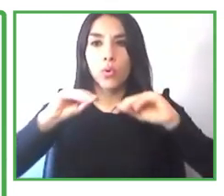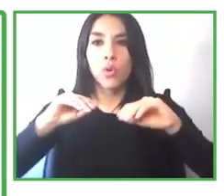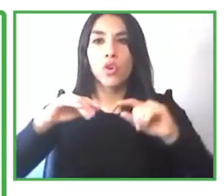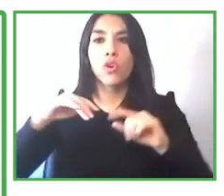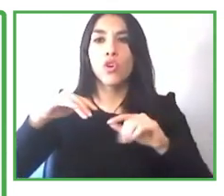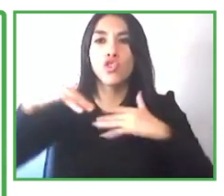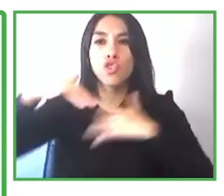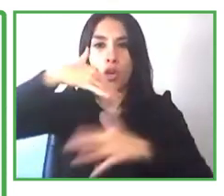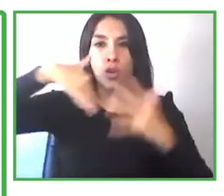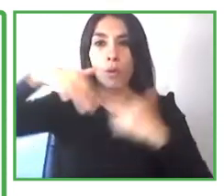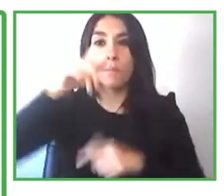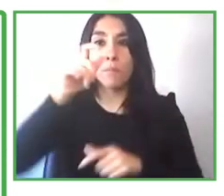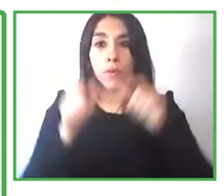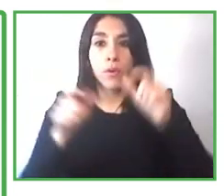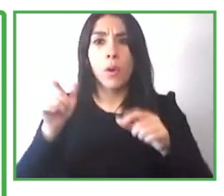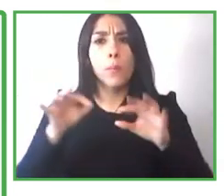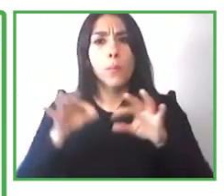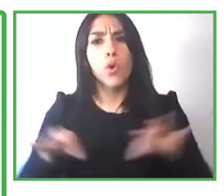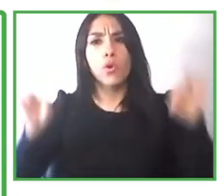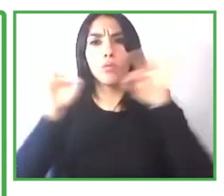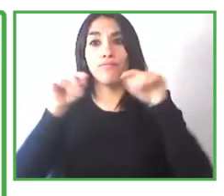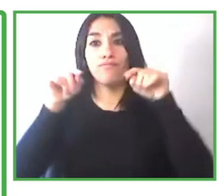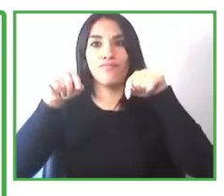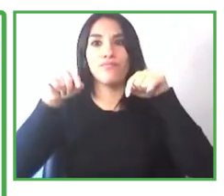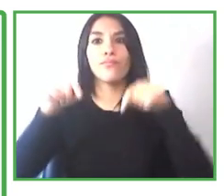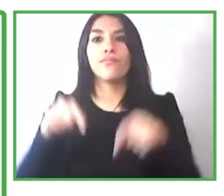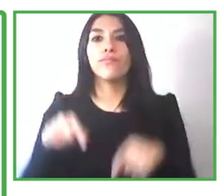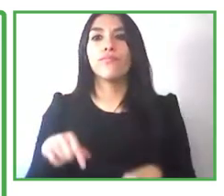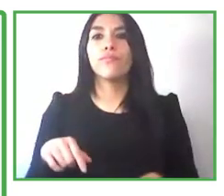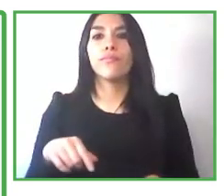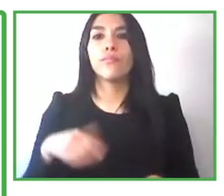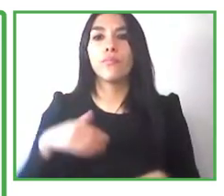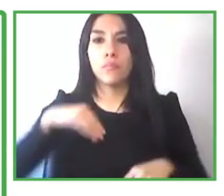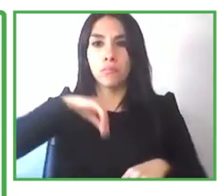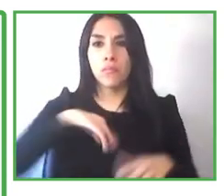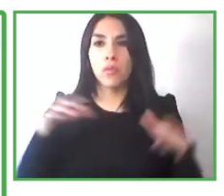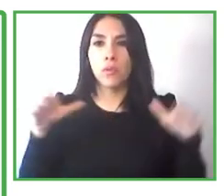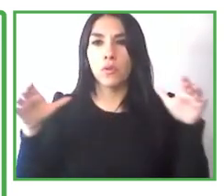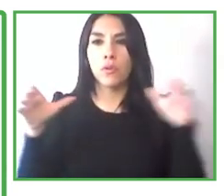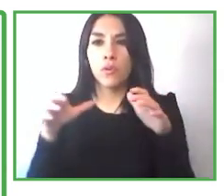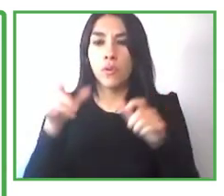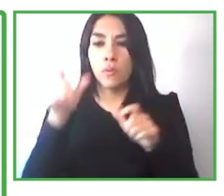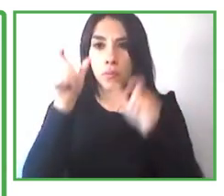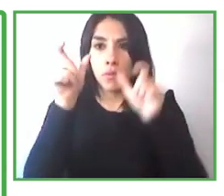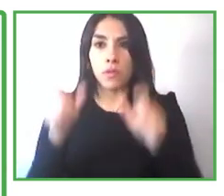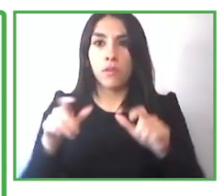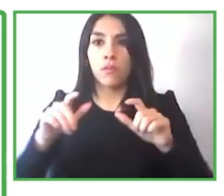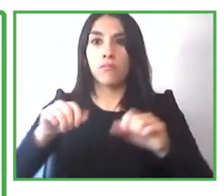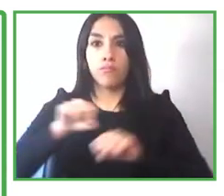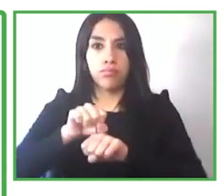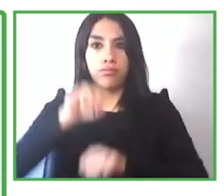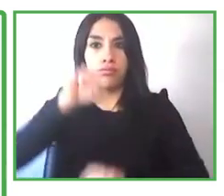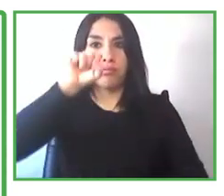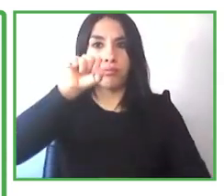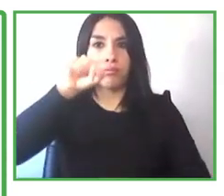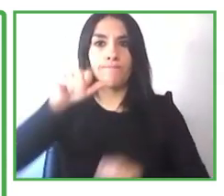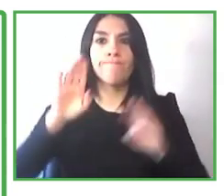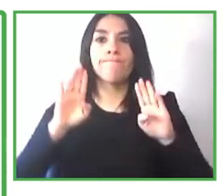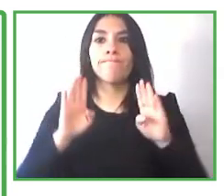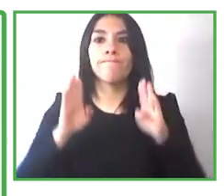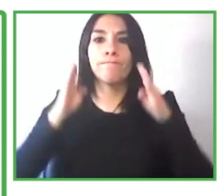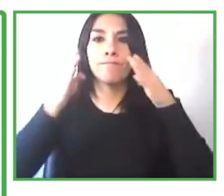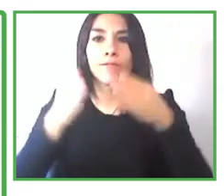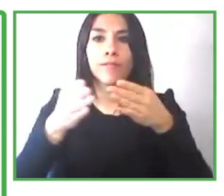is we always focus on the ability of our of our students we always focus on their skills